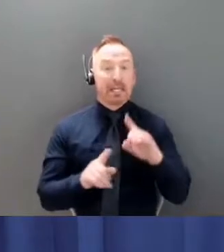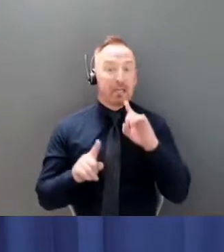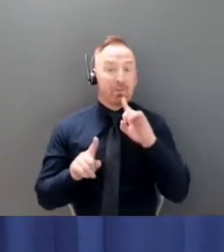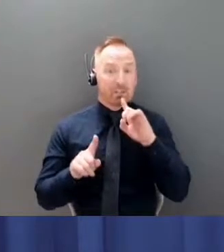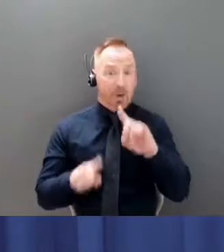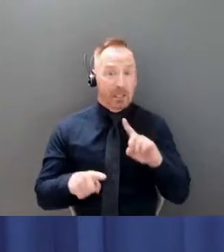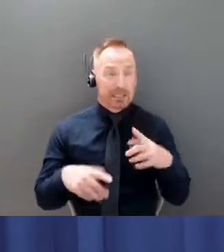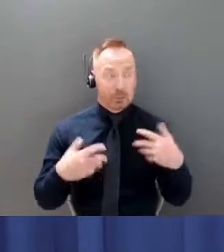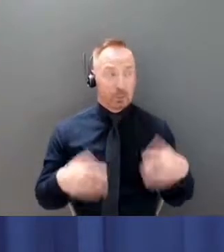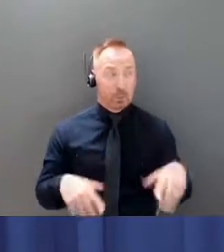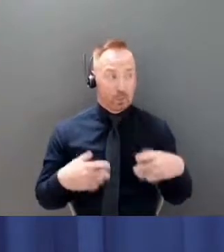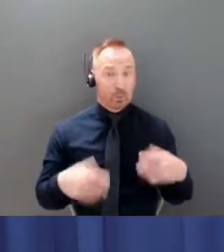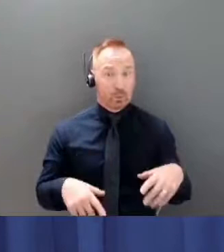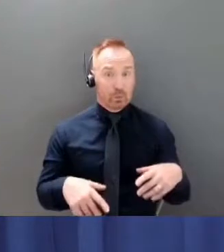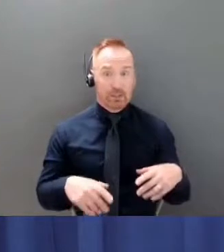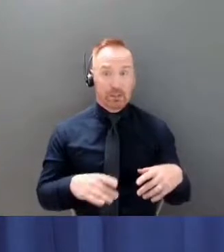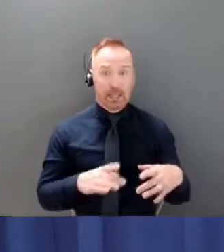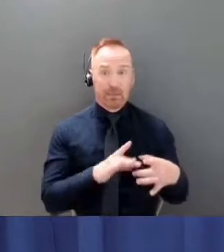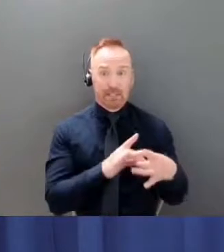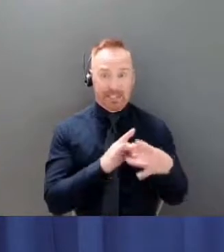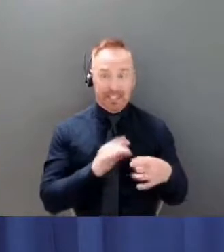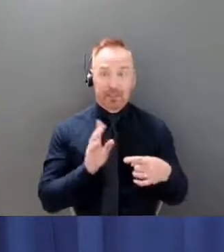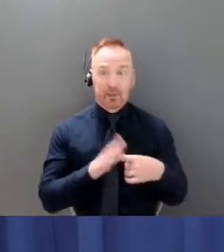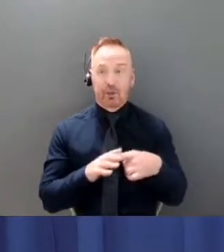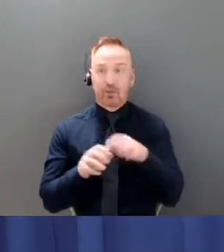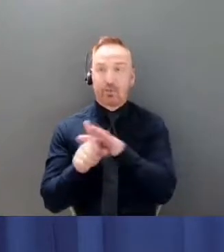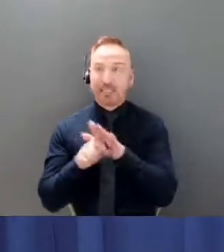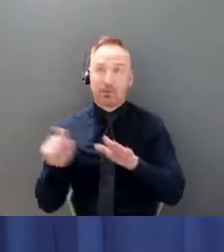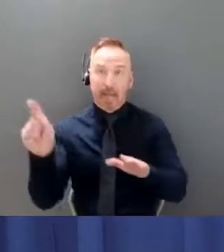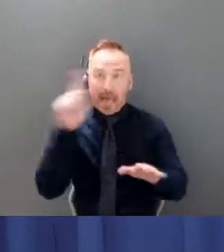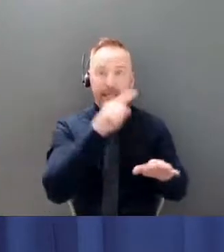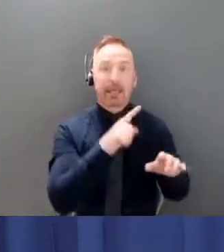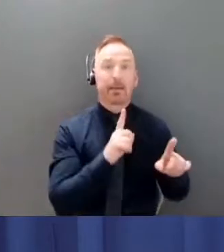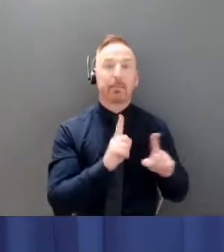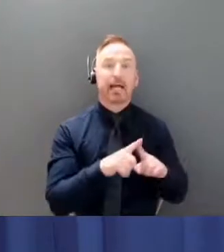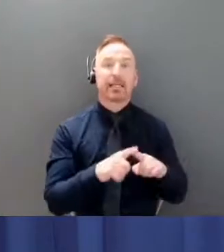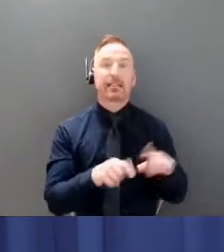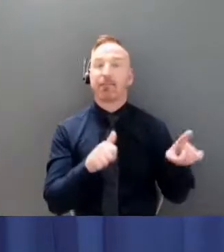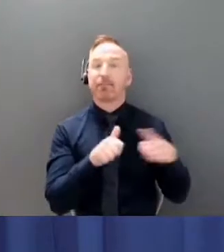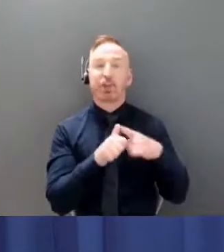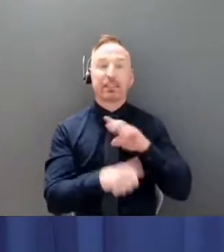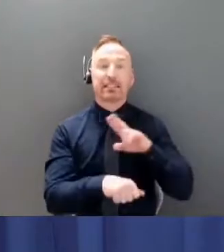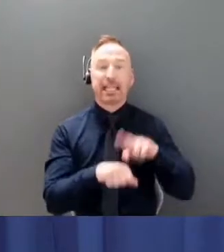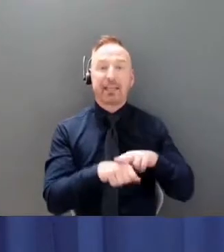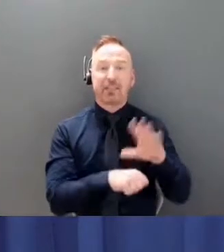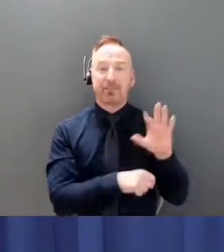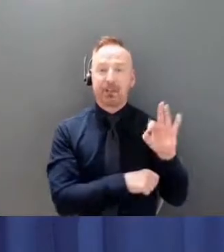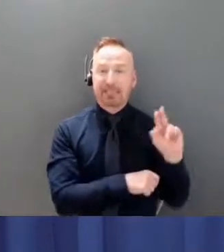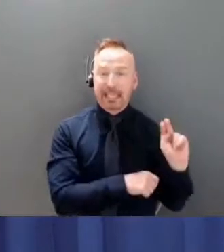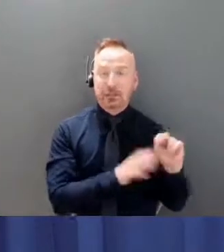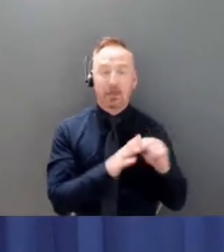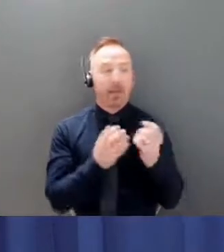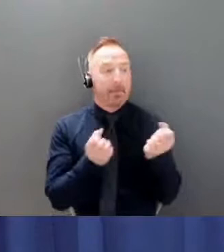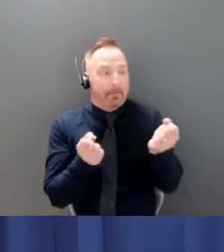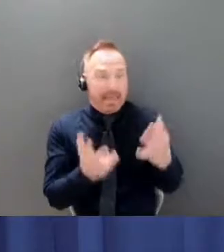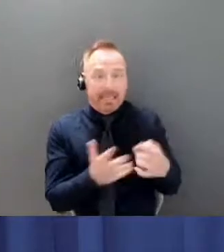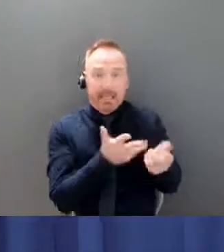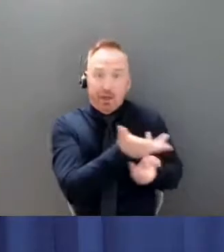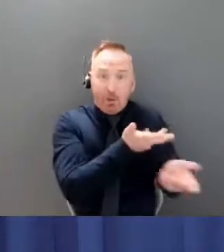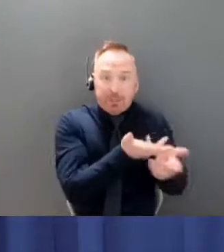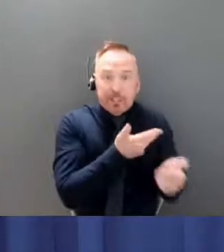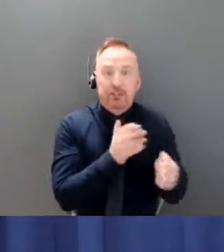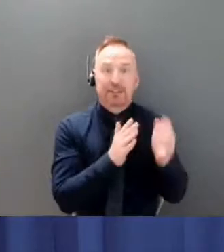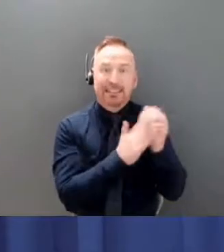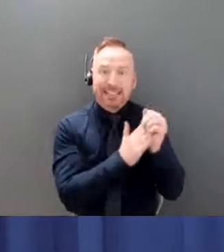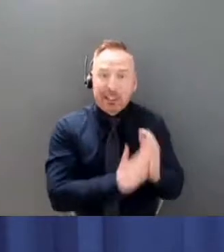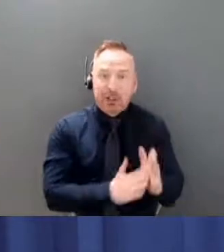the municipalities and the First Nations. I've had many, many conversations with leaders and departments in the